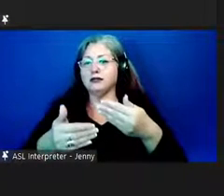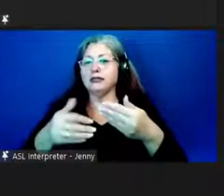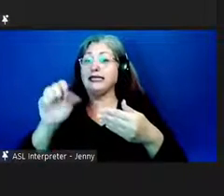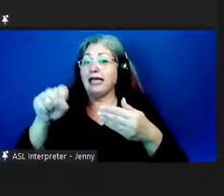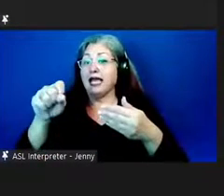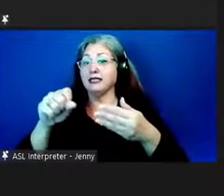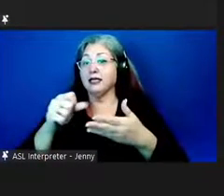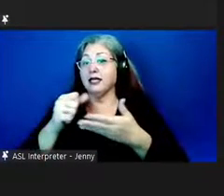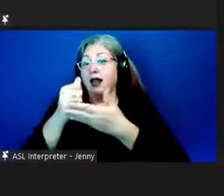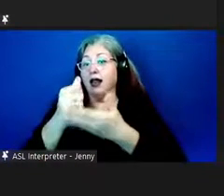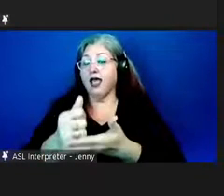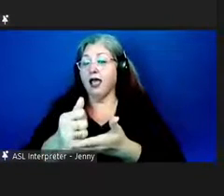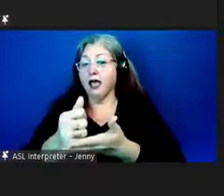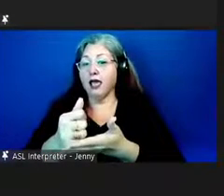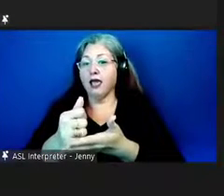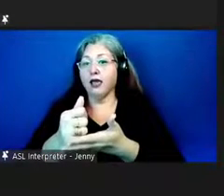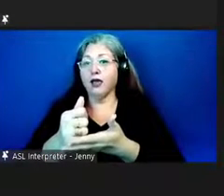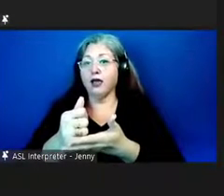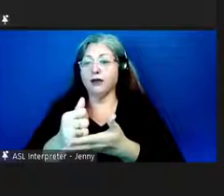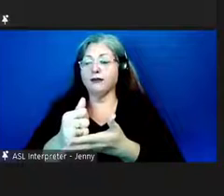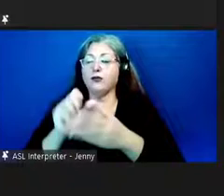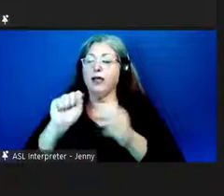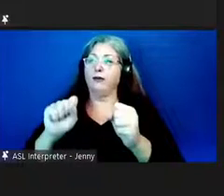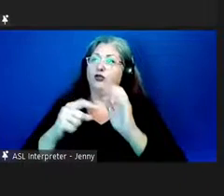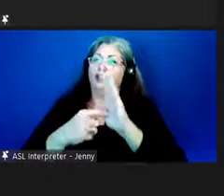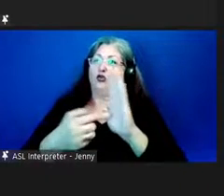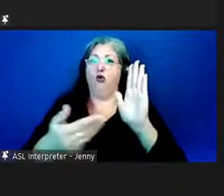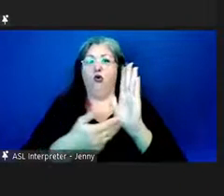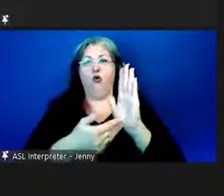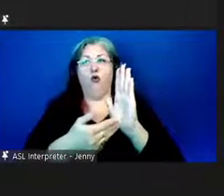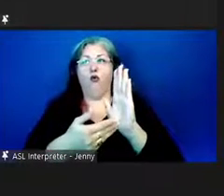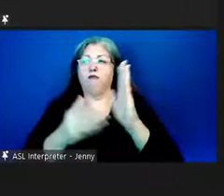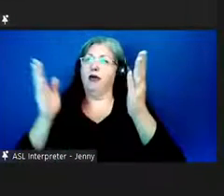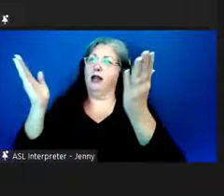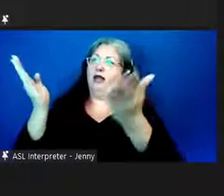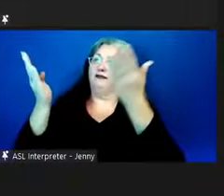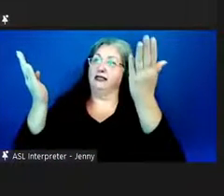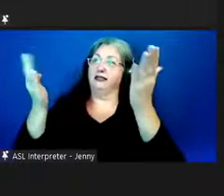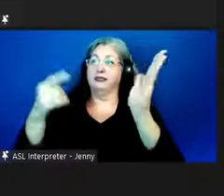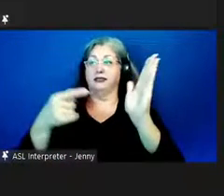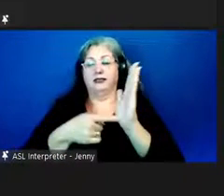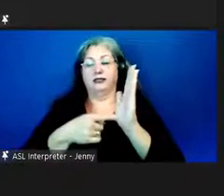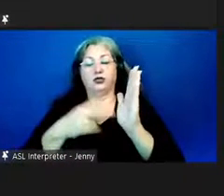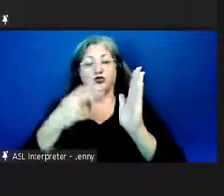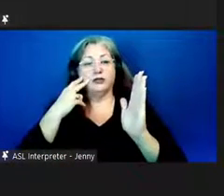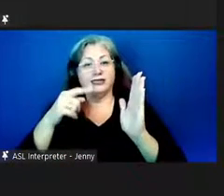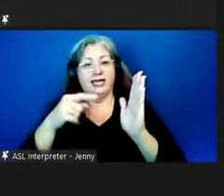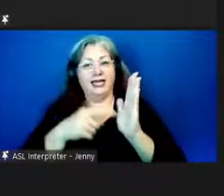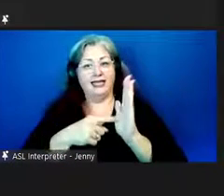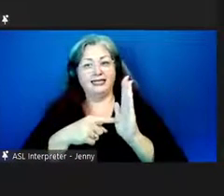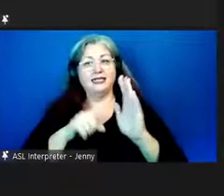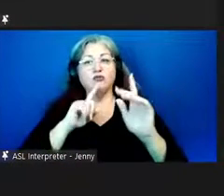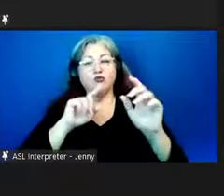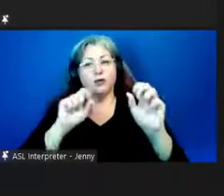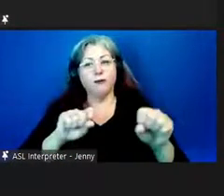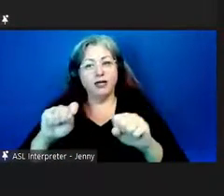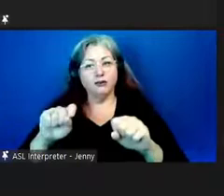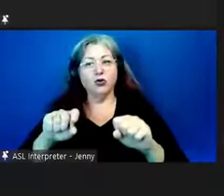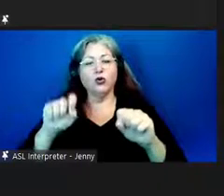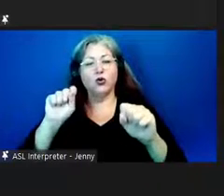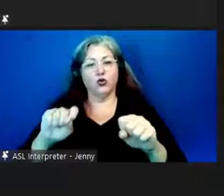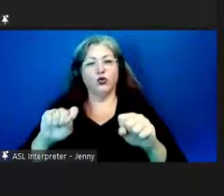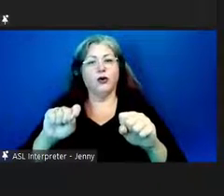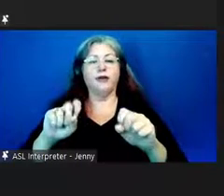to show them to convince them that this is possible. And it can be